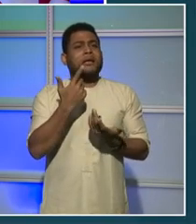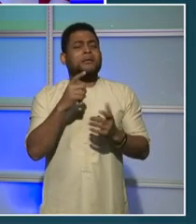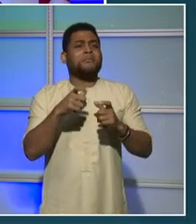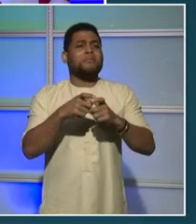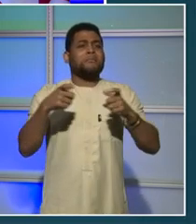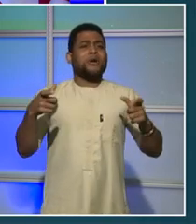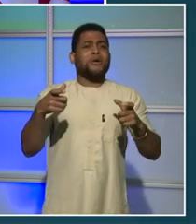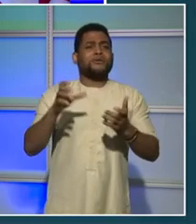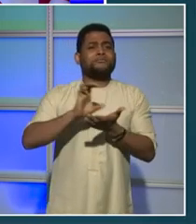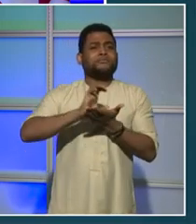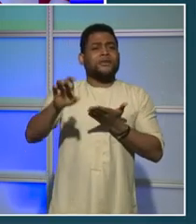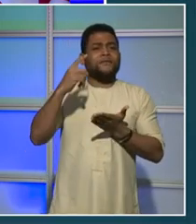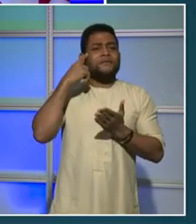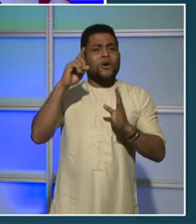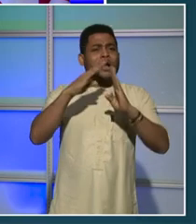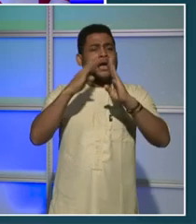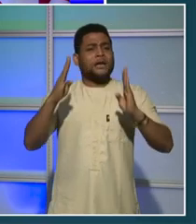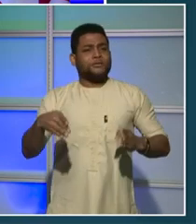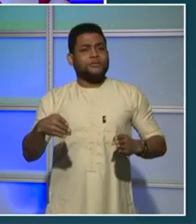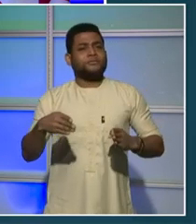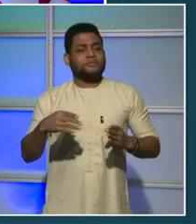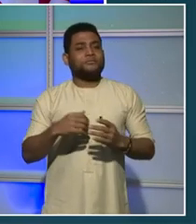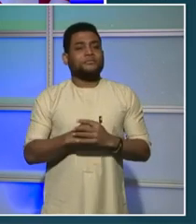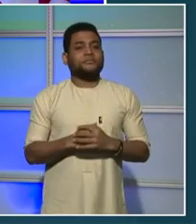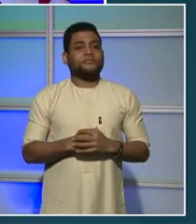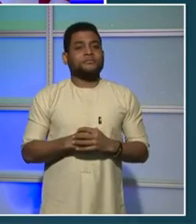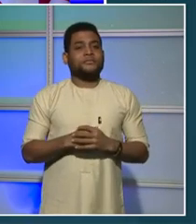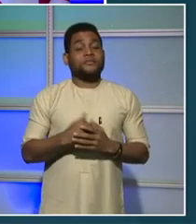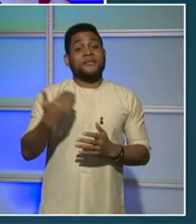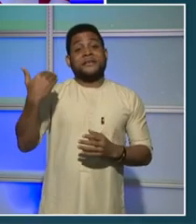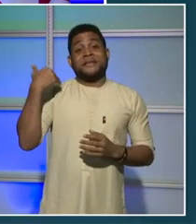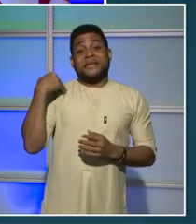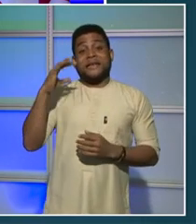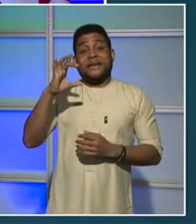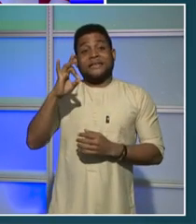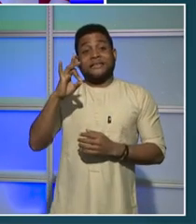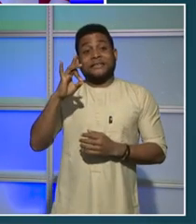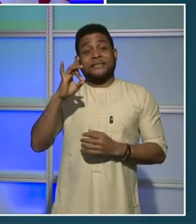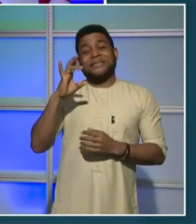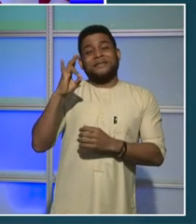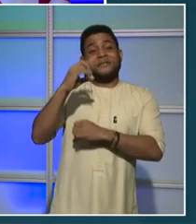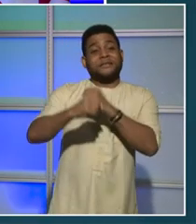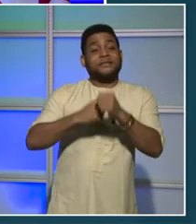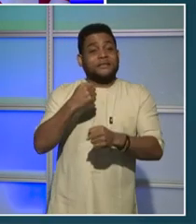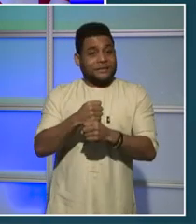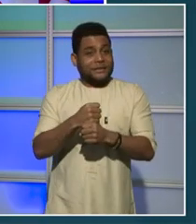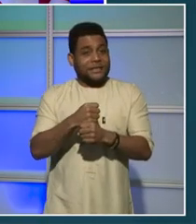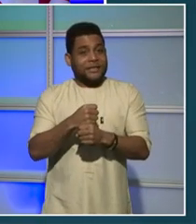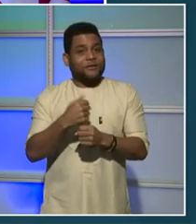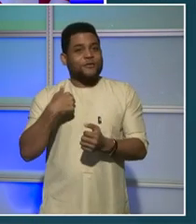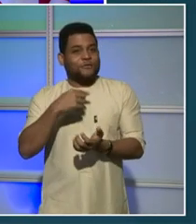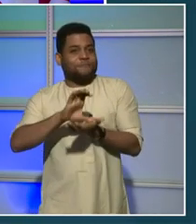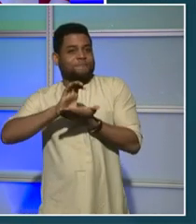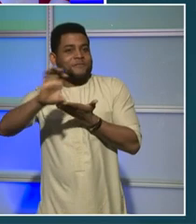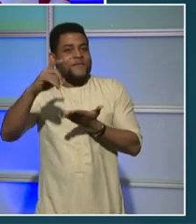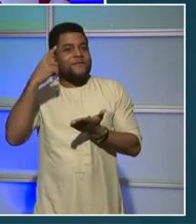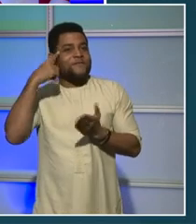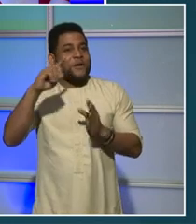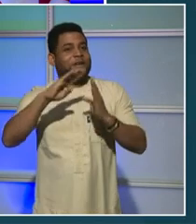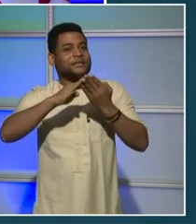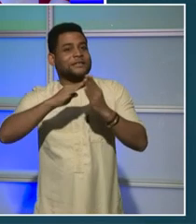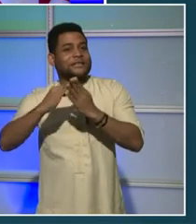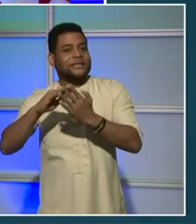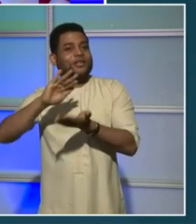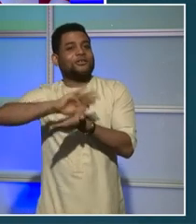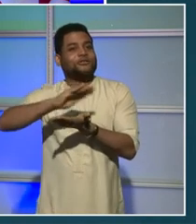Over the past seven years, we've invested over a billion dollars into our city's Housing Production Trust Fund. But the pandemic